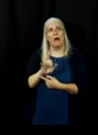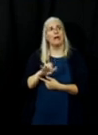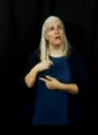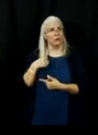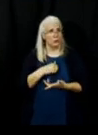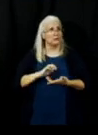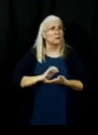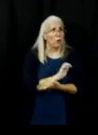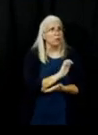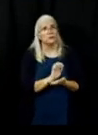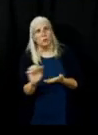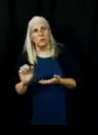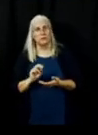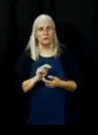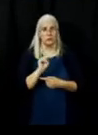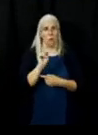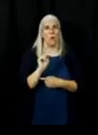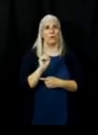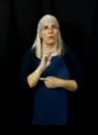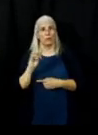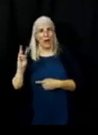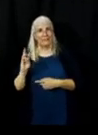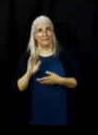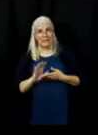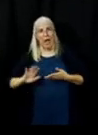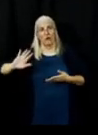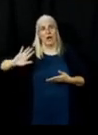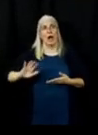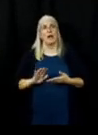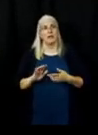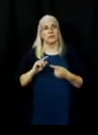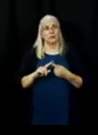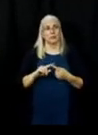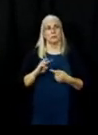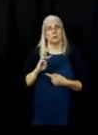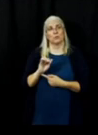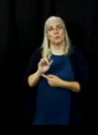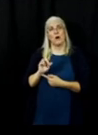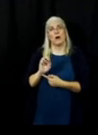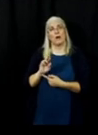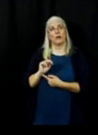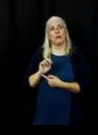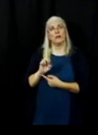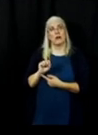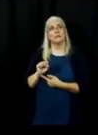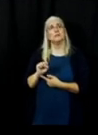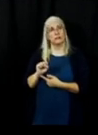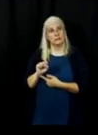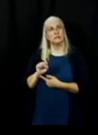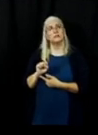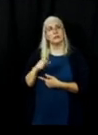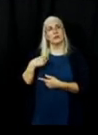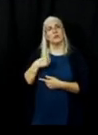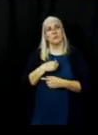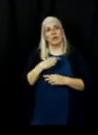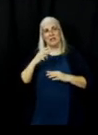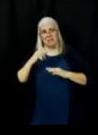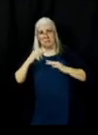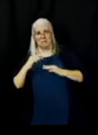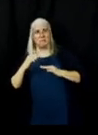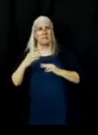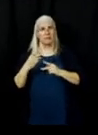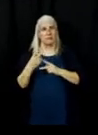direction back up to the wilderness as well so that gives us some options on keeping that fire's edge out of Meadow Valley so